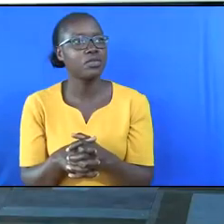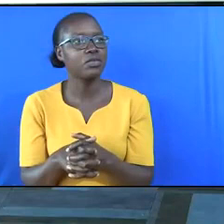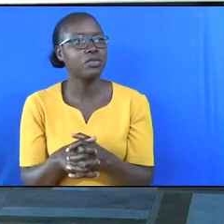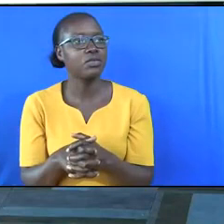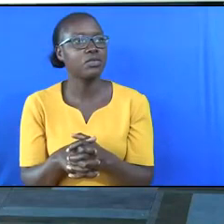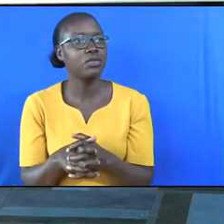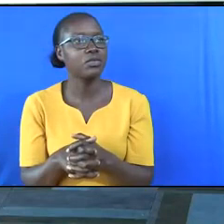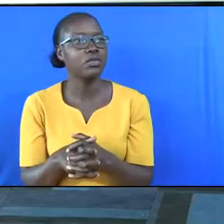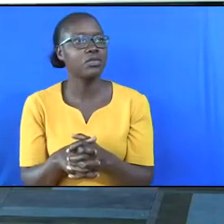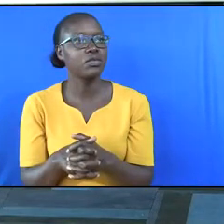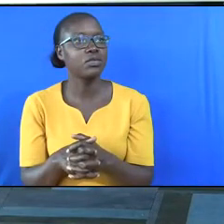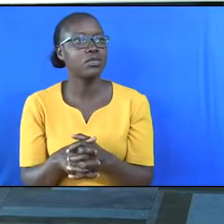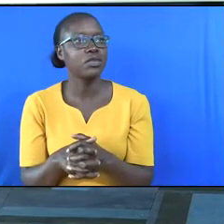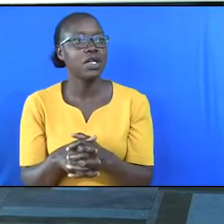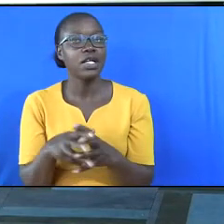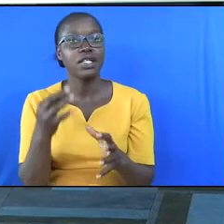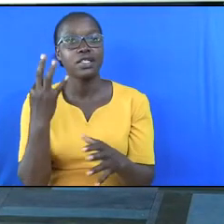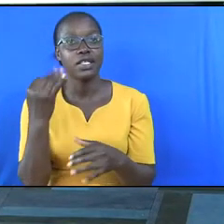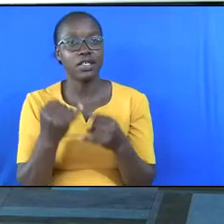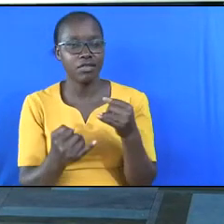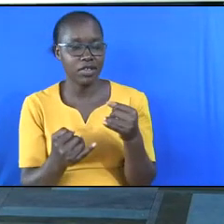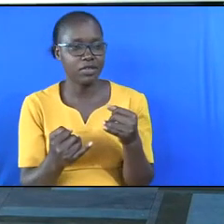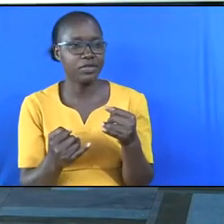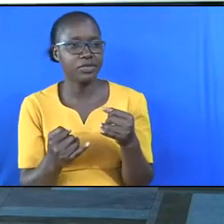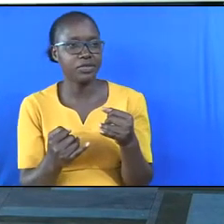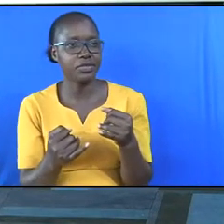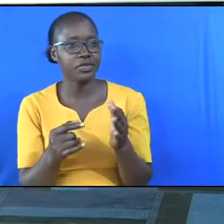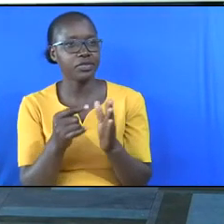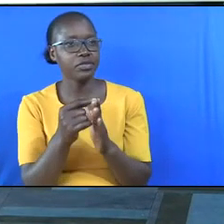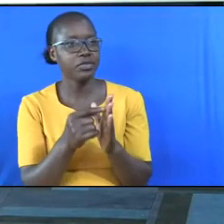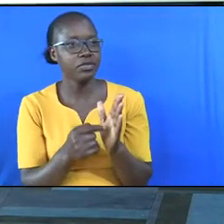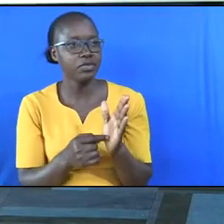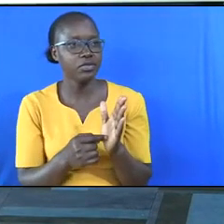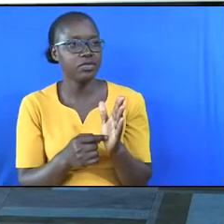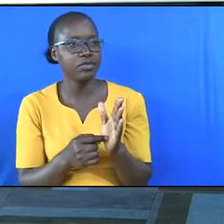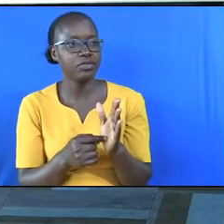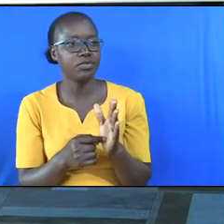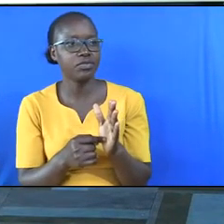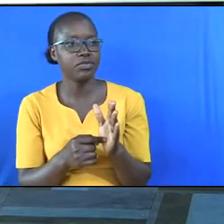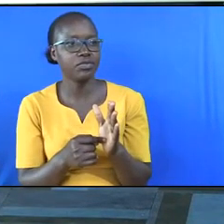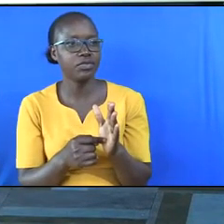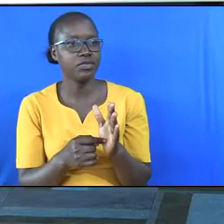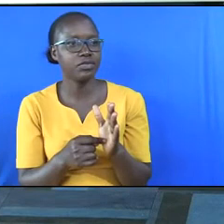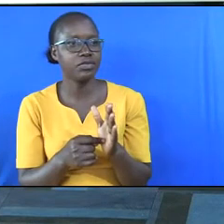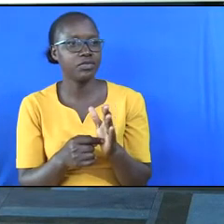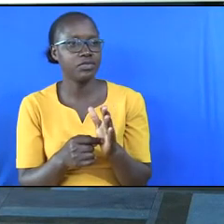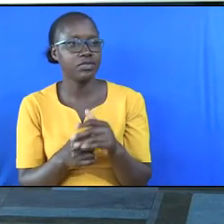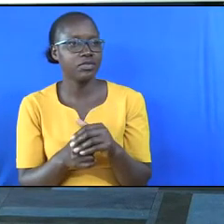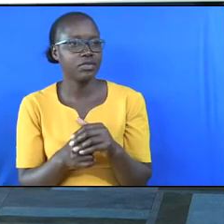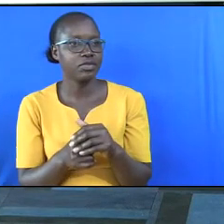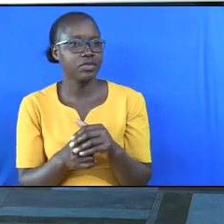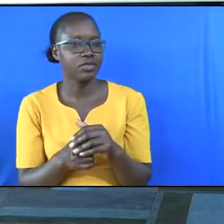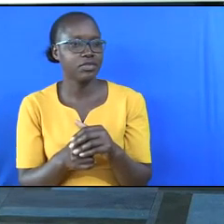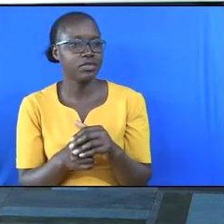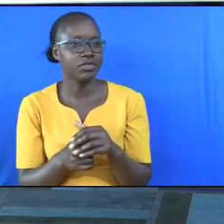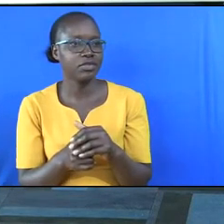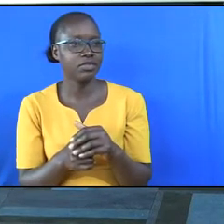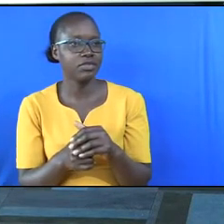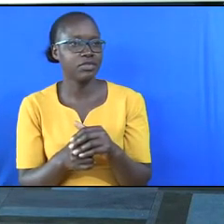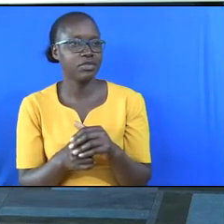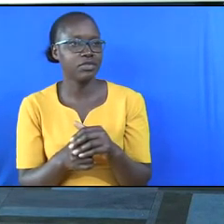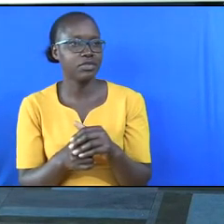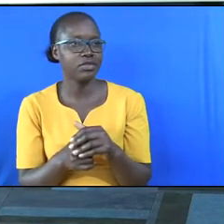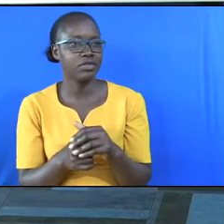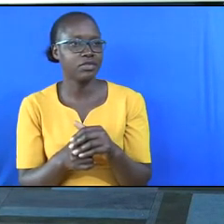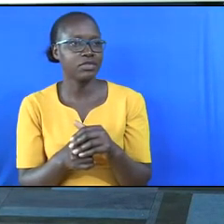the third and final description here that I want us to look at is, it